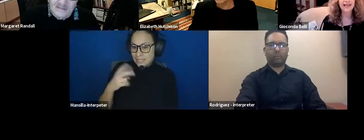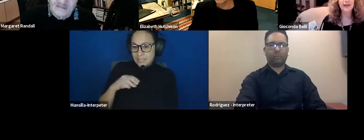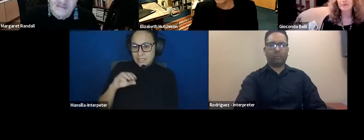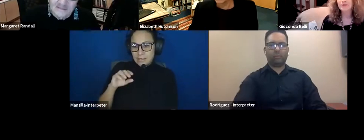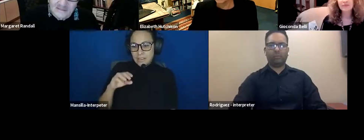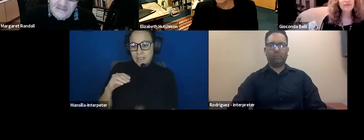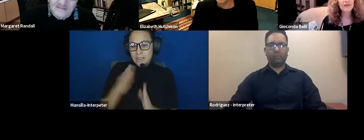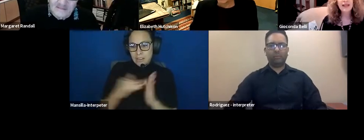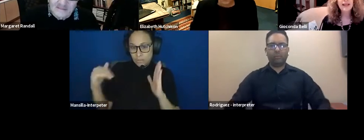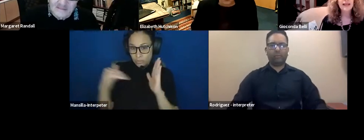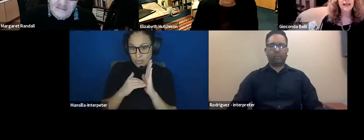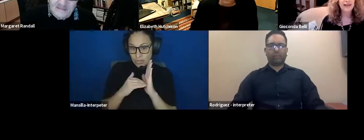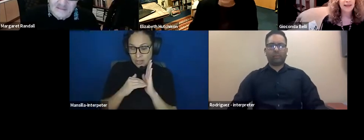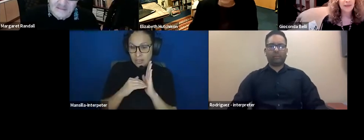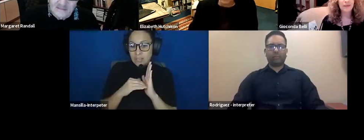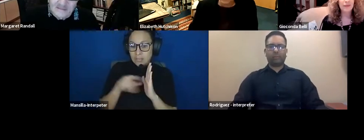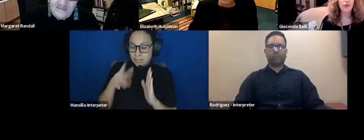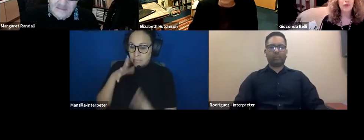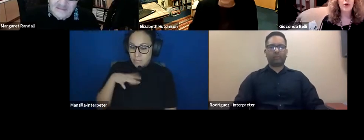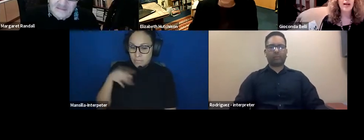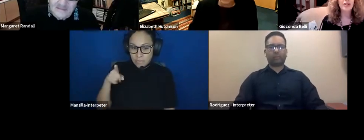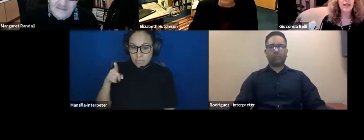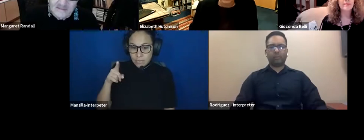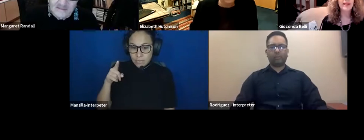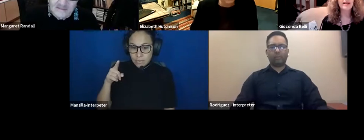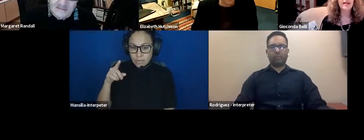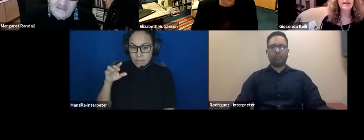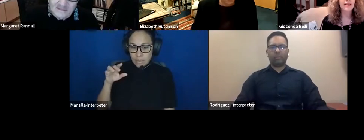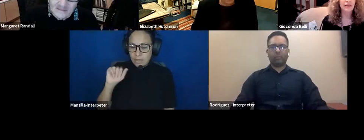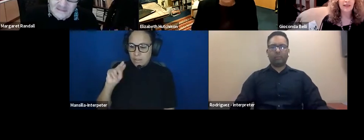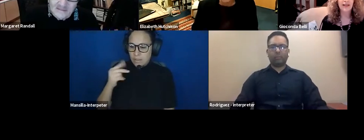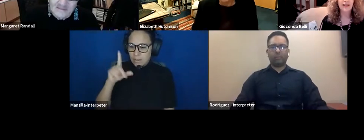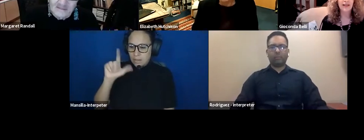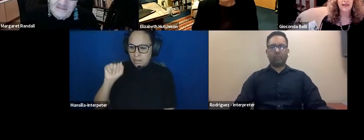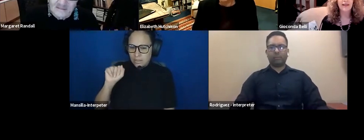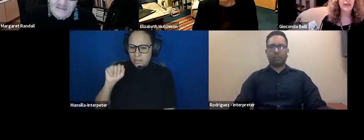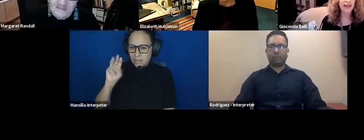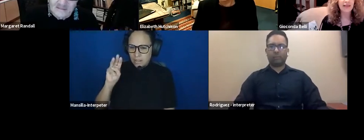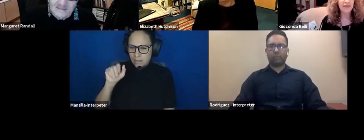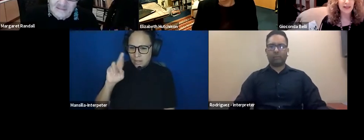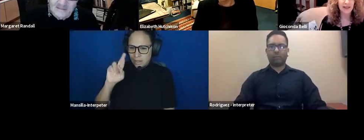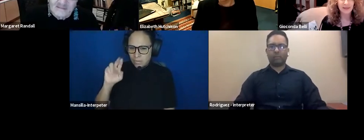Zealand and, you know, Angela Merkel, the